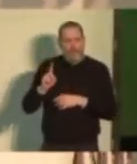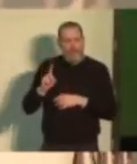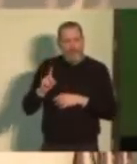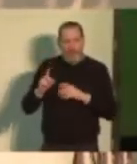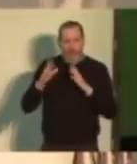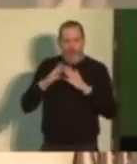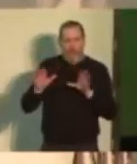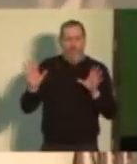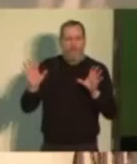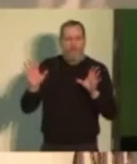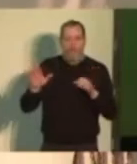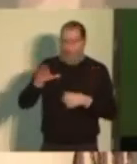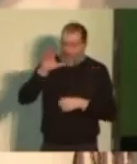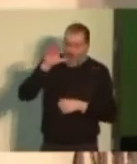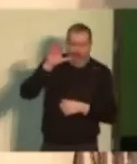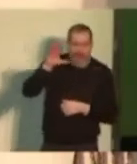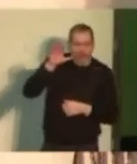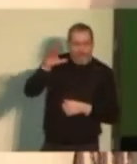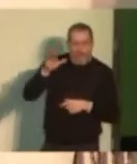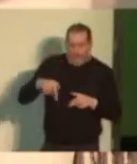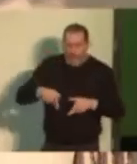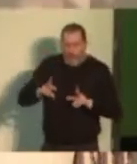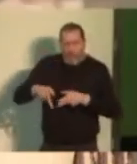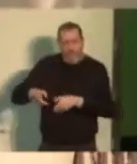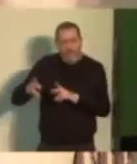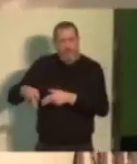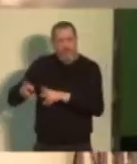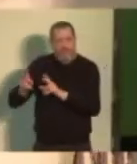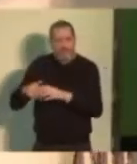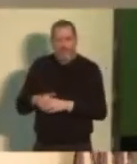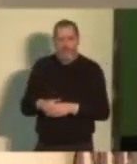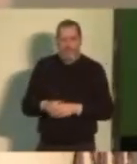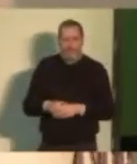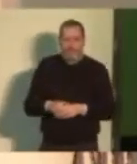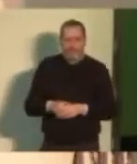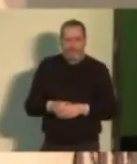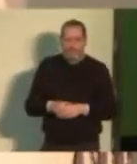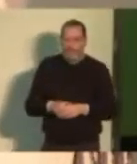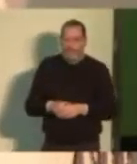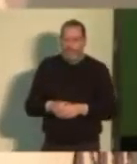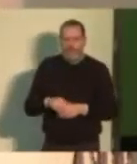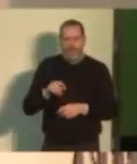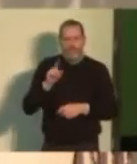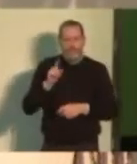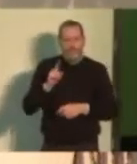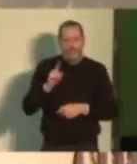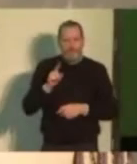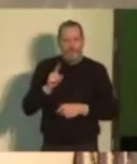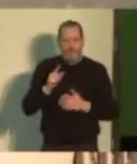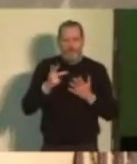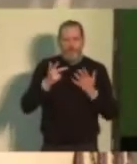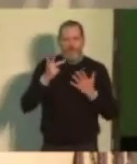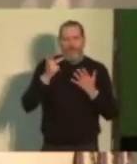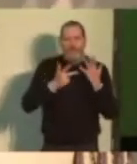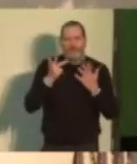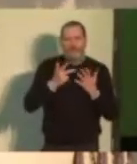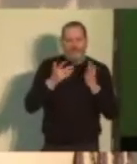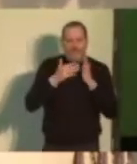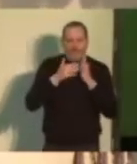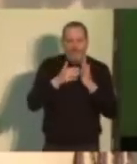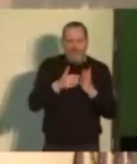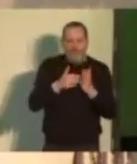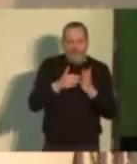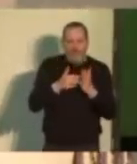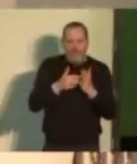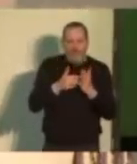sleeping out on the streets of America. 18 million households are spending at least half of their